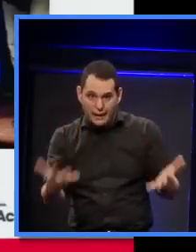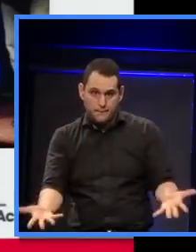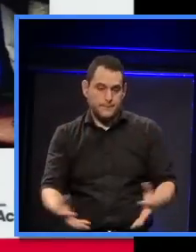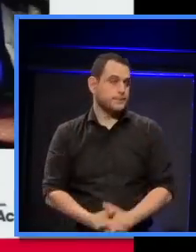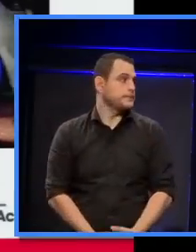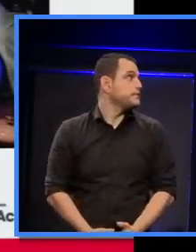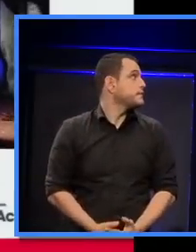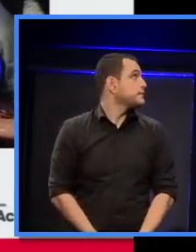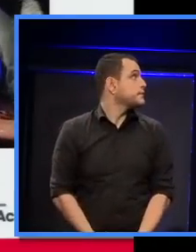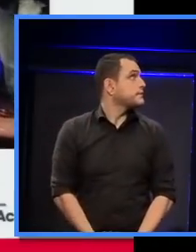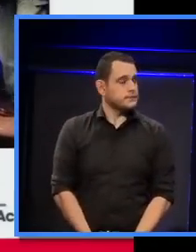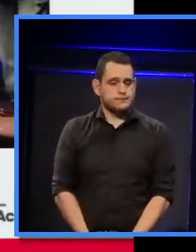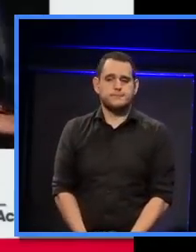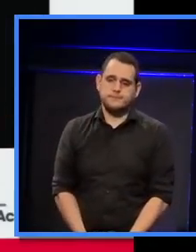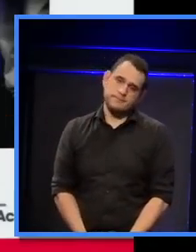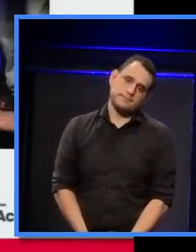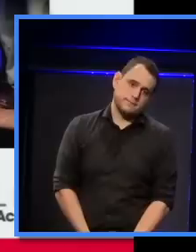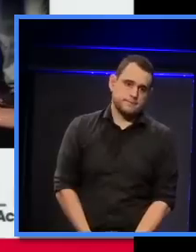Hit it.